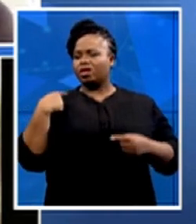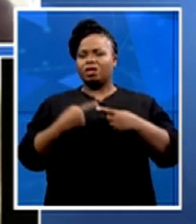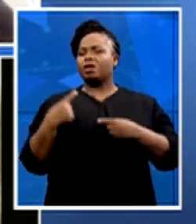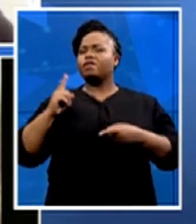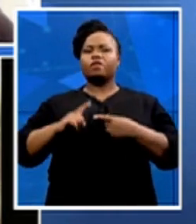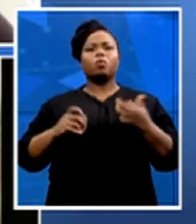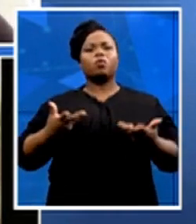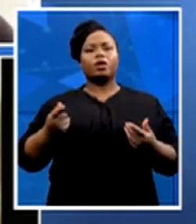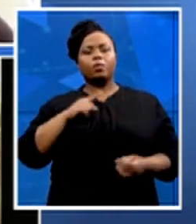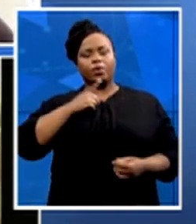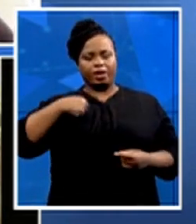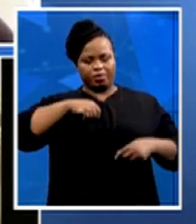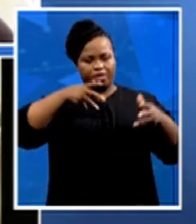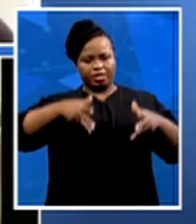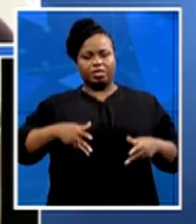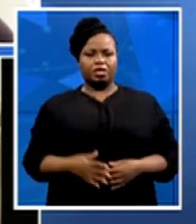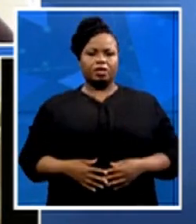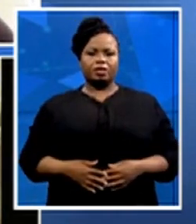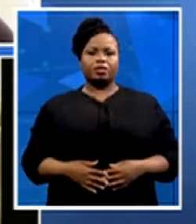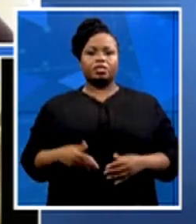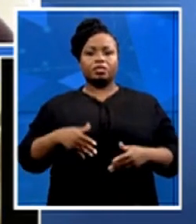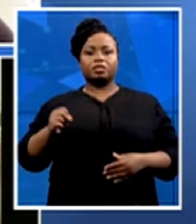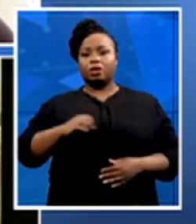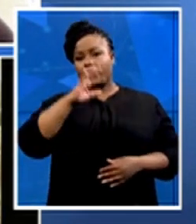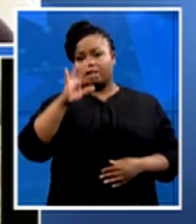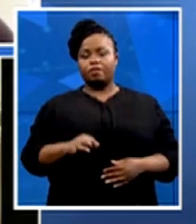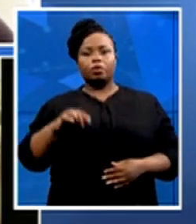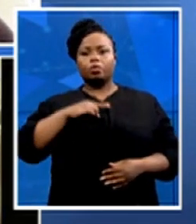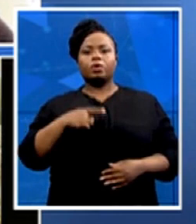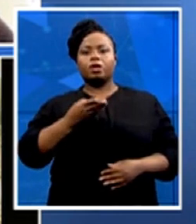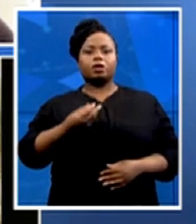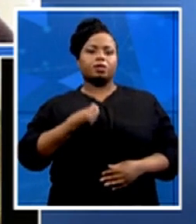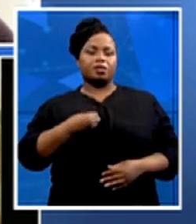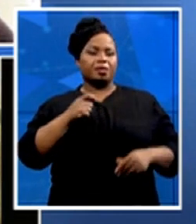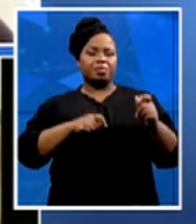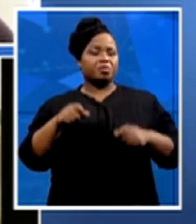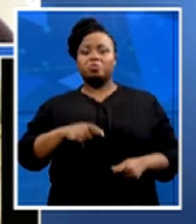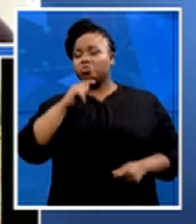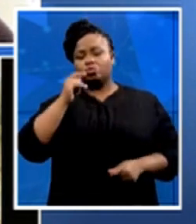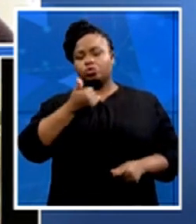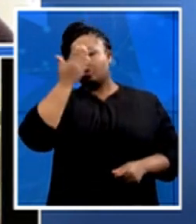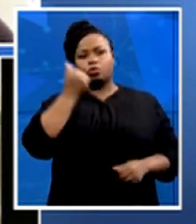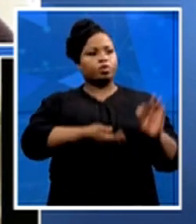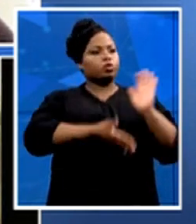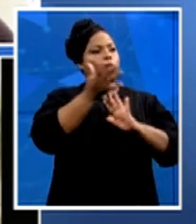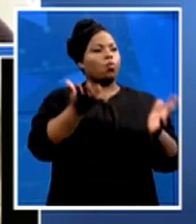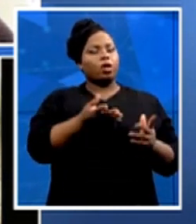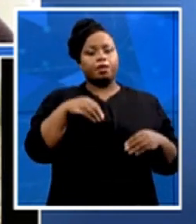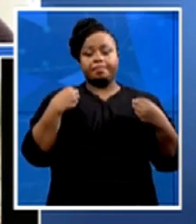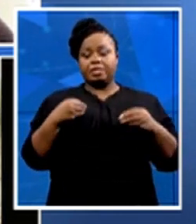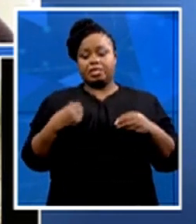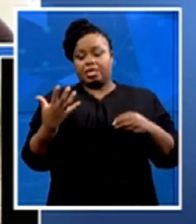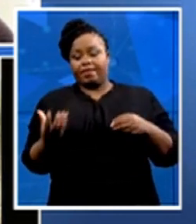democracy, South Africans, as young people, we don't know where to go. You've got a business, you don't get help. You've got